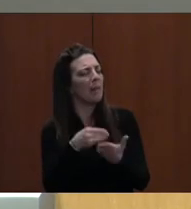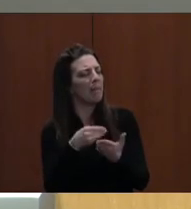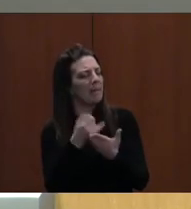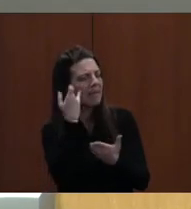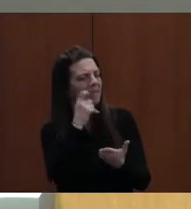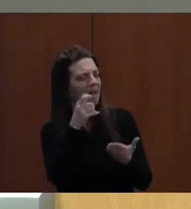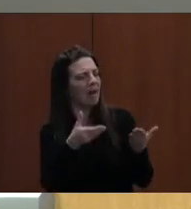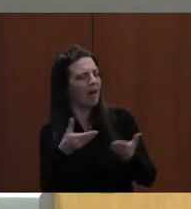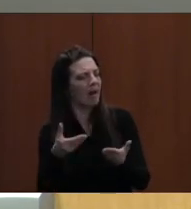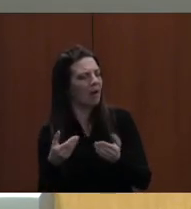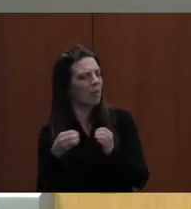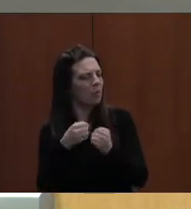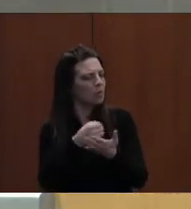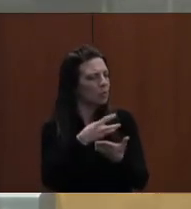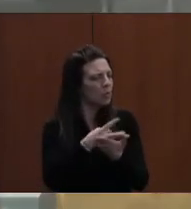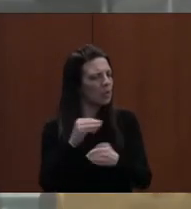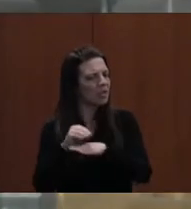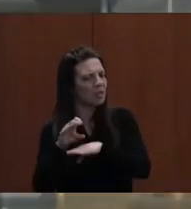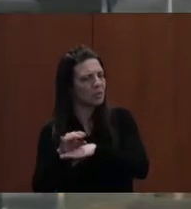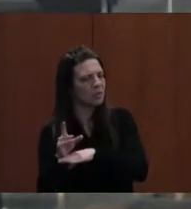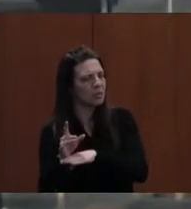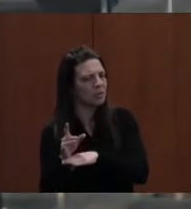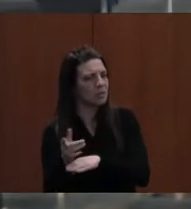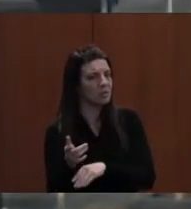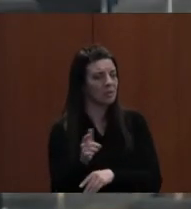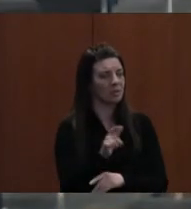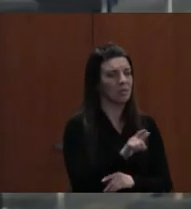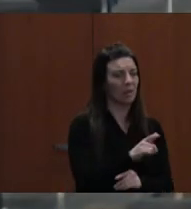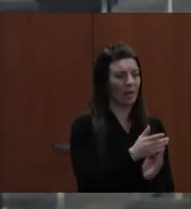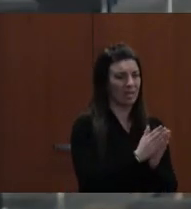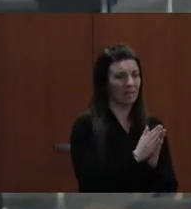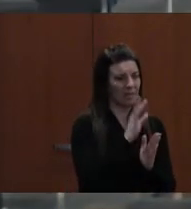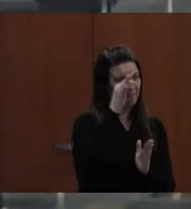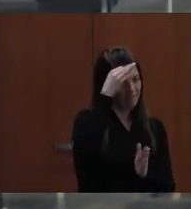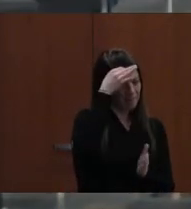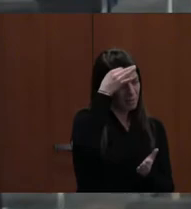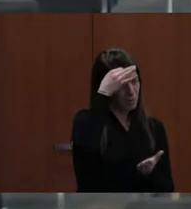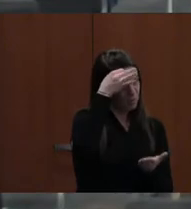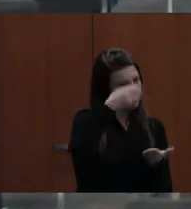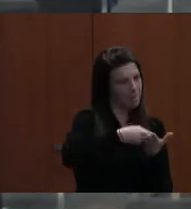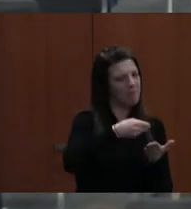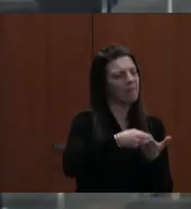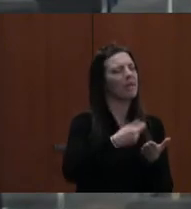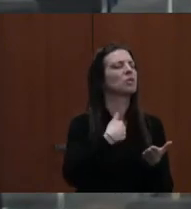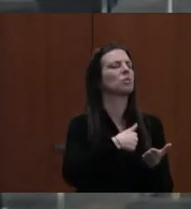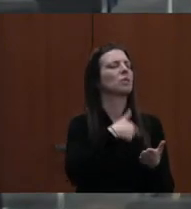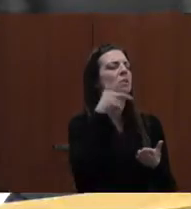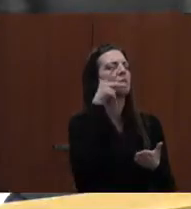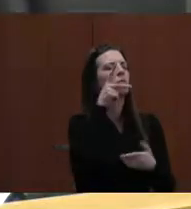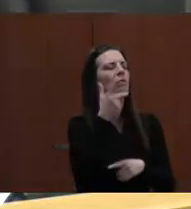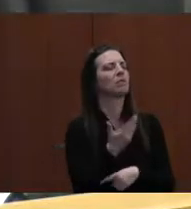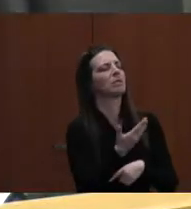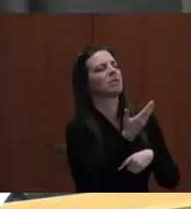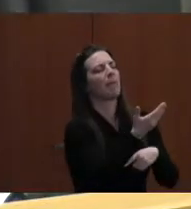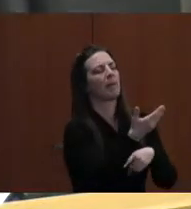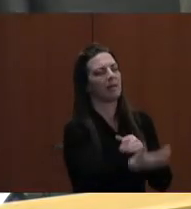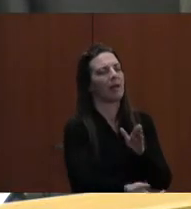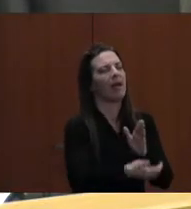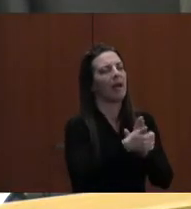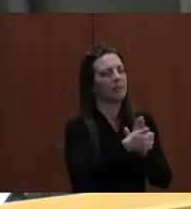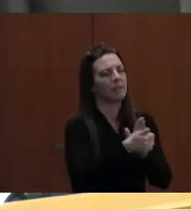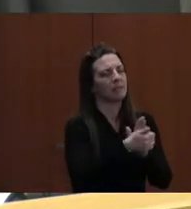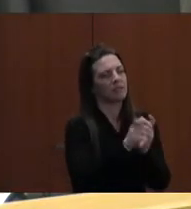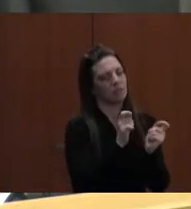Well, the ESSER funds, like most federal funds, you have opportunities to submit amendments. So we would submit amendments. We could submit amendments for additional